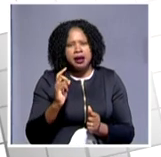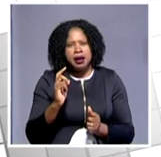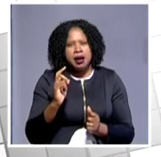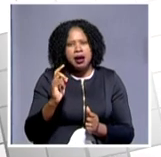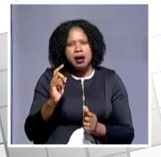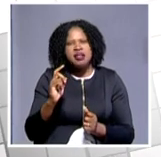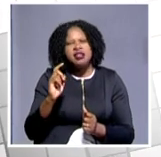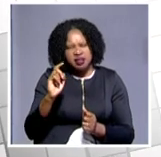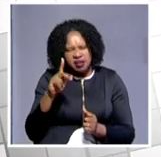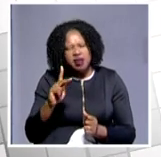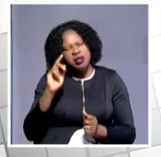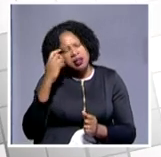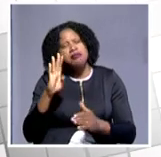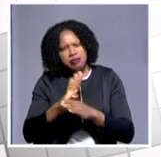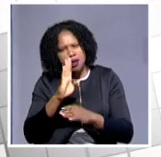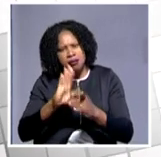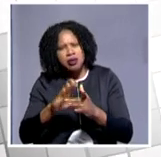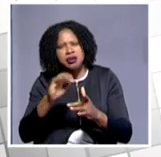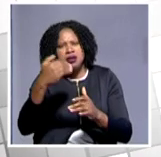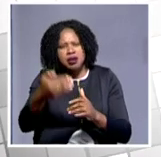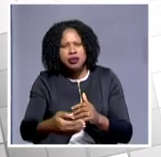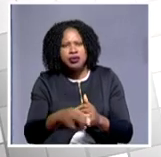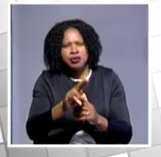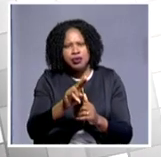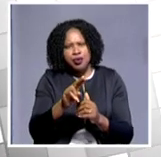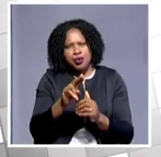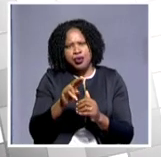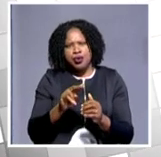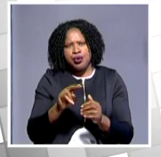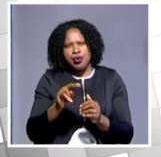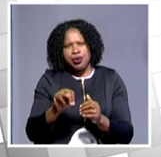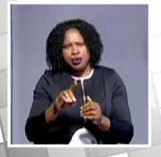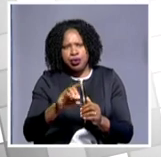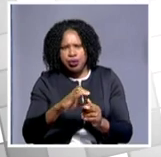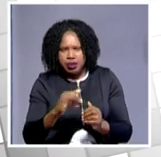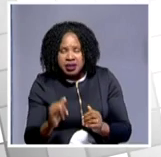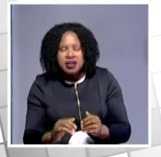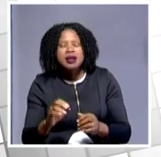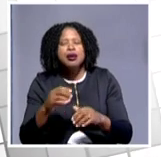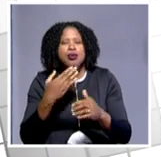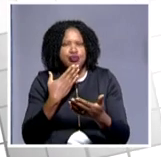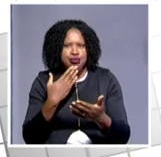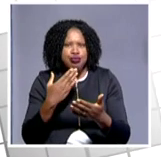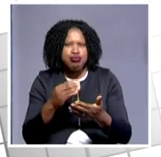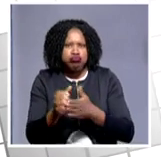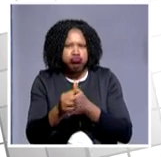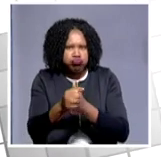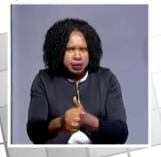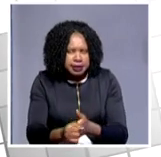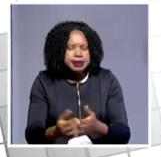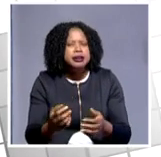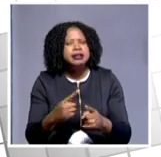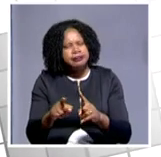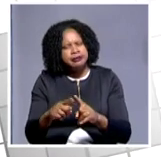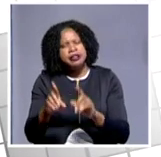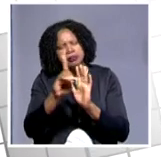leader of MDC. But, of course, it is subject to the political democratic process that has to take place. But I